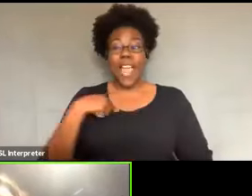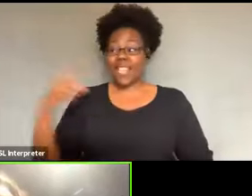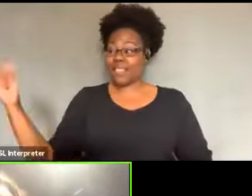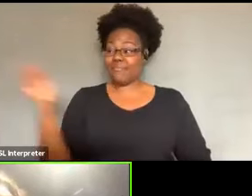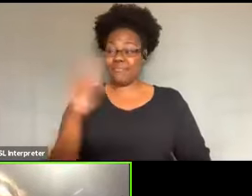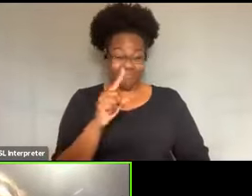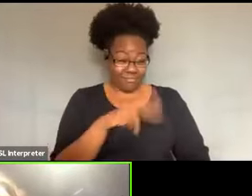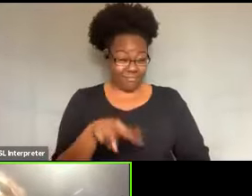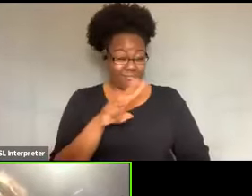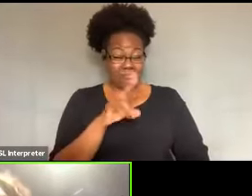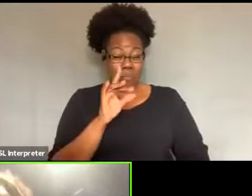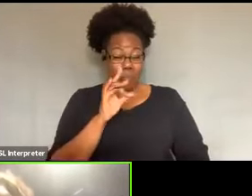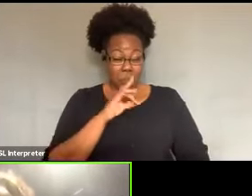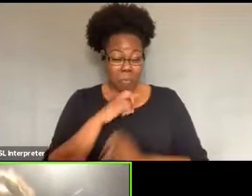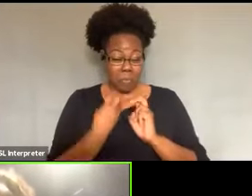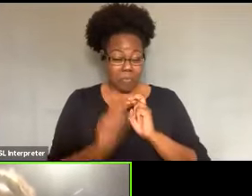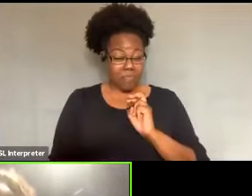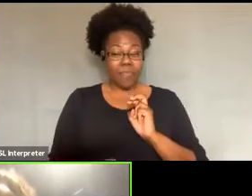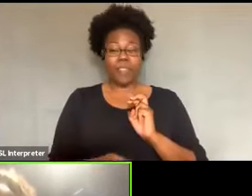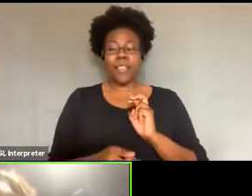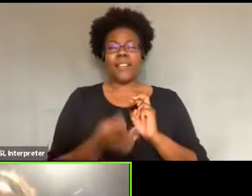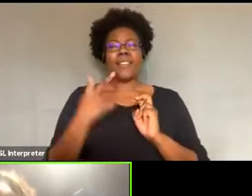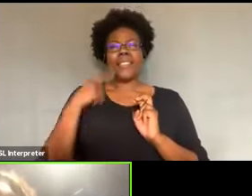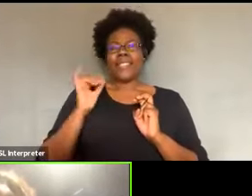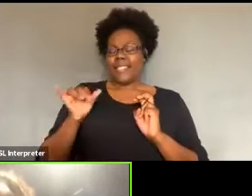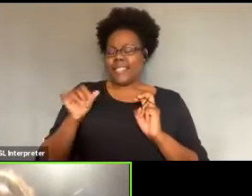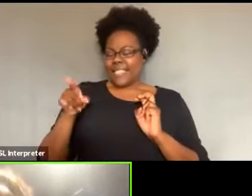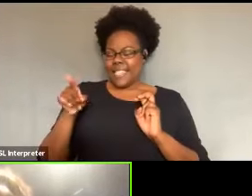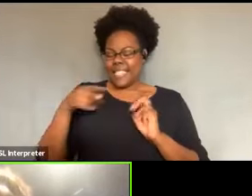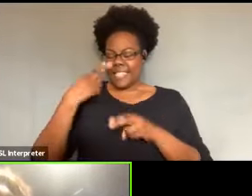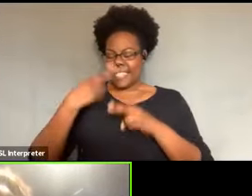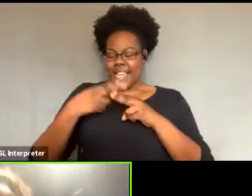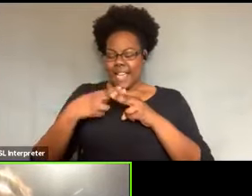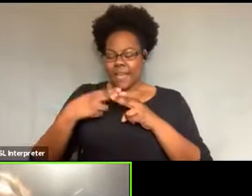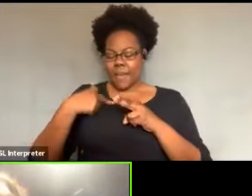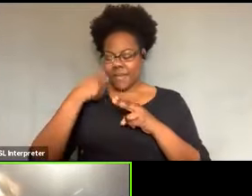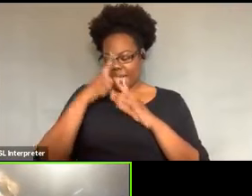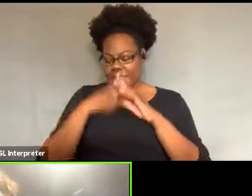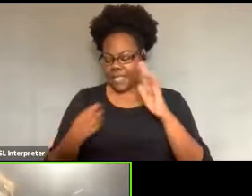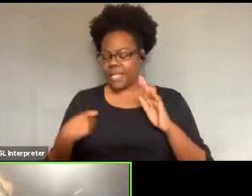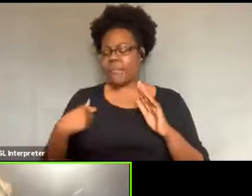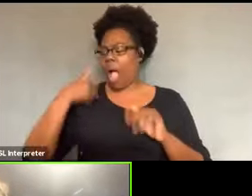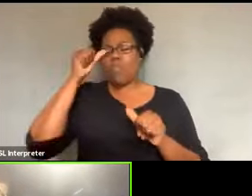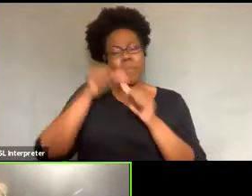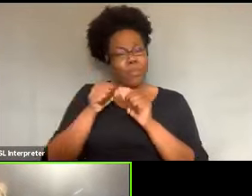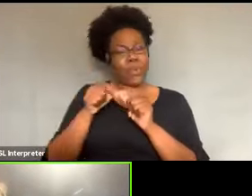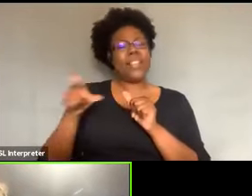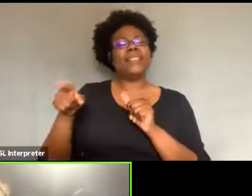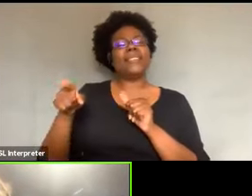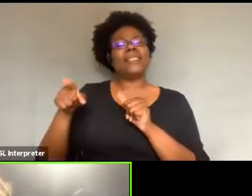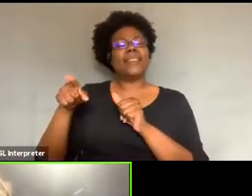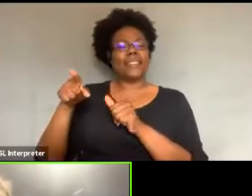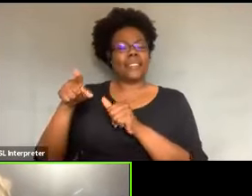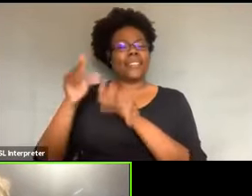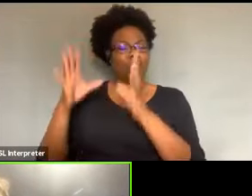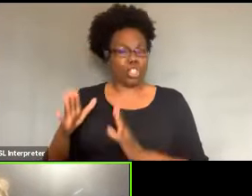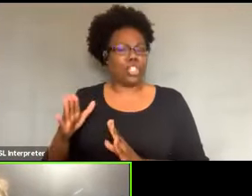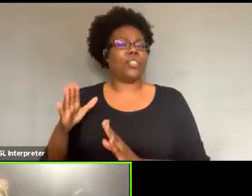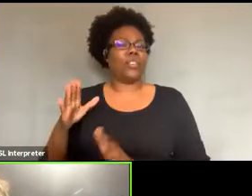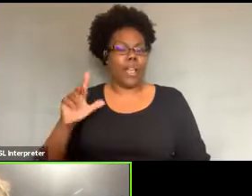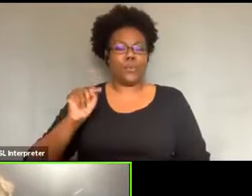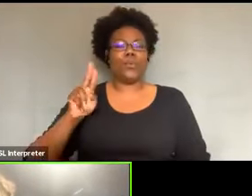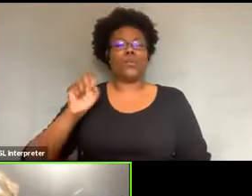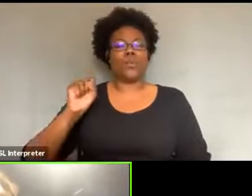um, I have to get his name because he was a teacher at Tucson high, do remember, but we asked him to come over and join